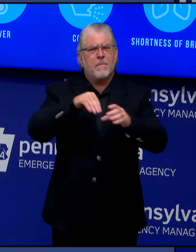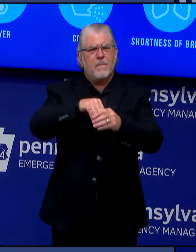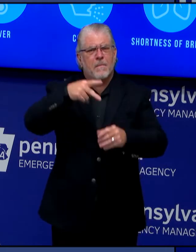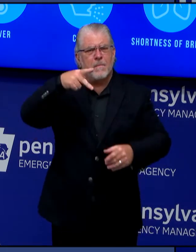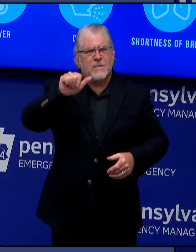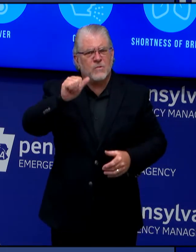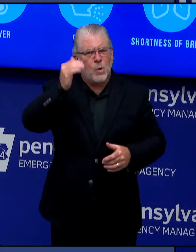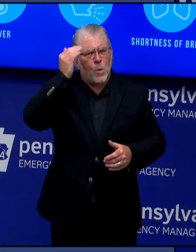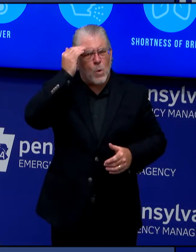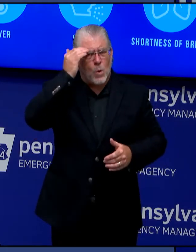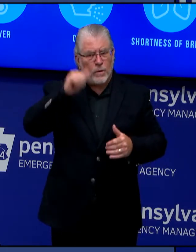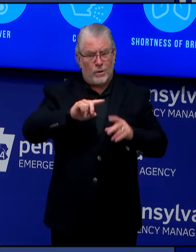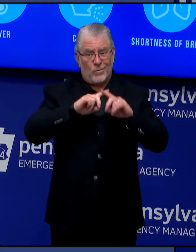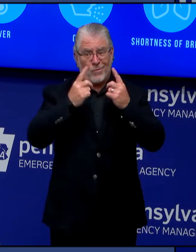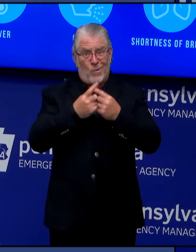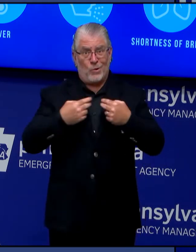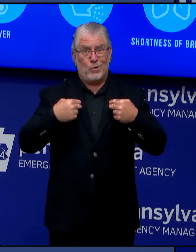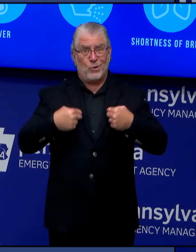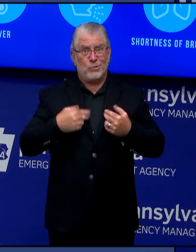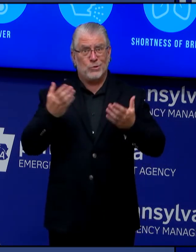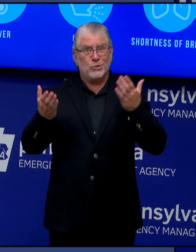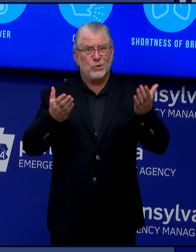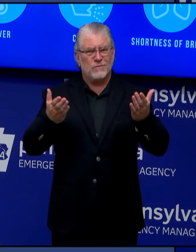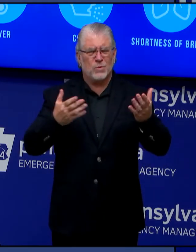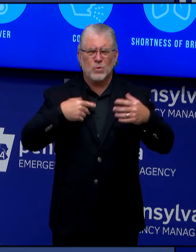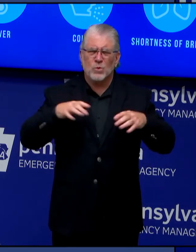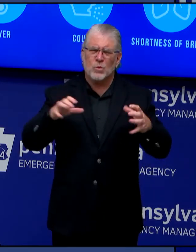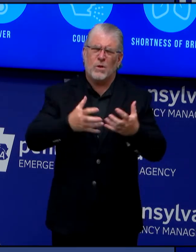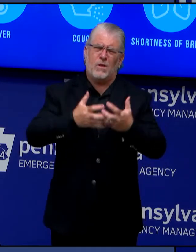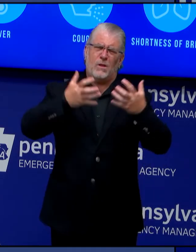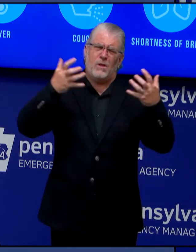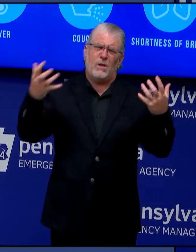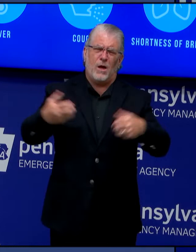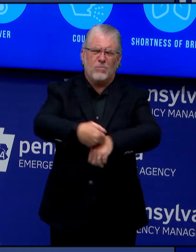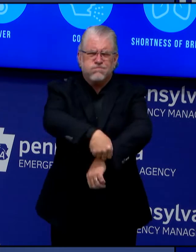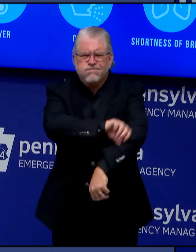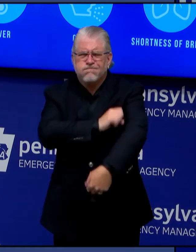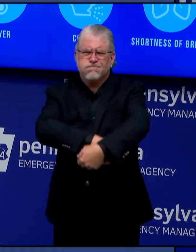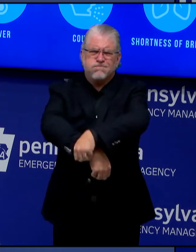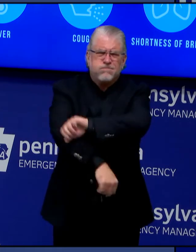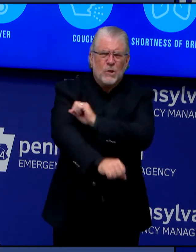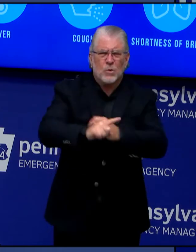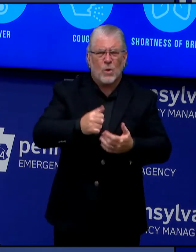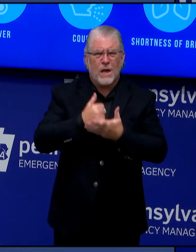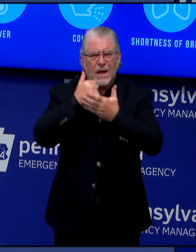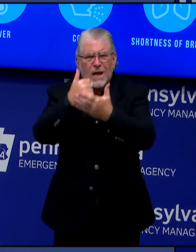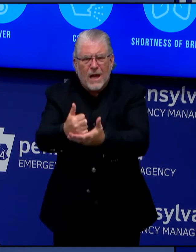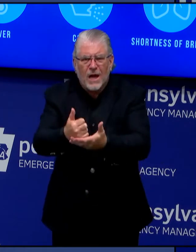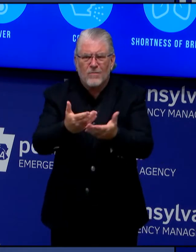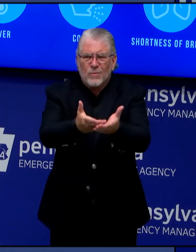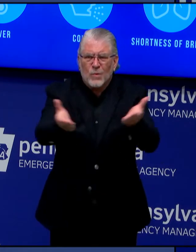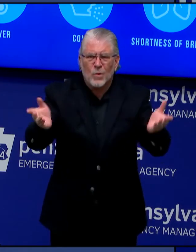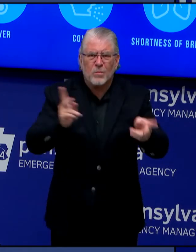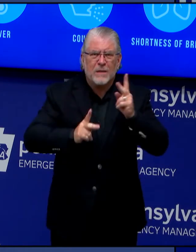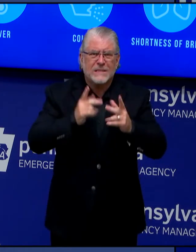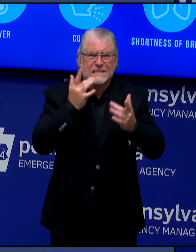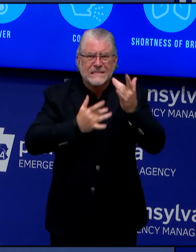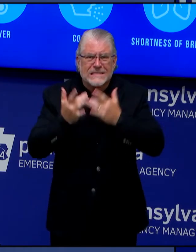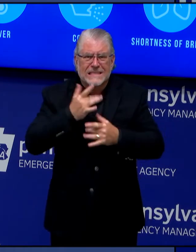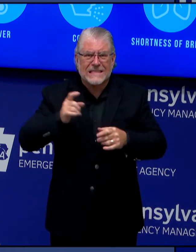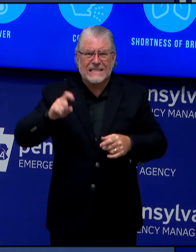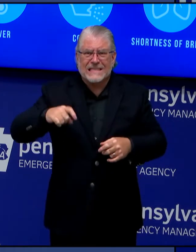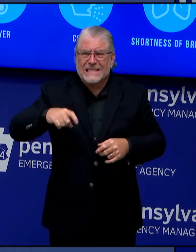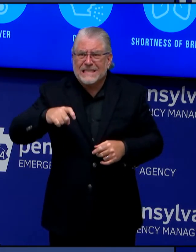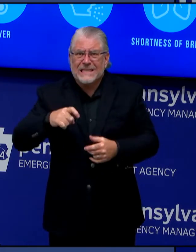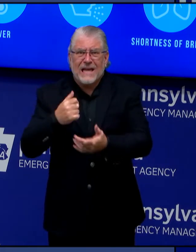everything we can to connect families and individuals who are struggling economically with the programs that, in many cases, they